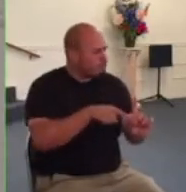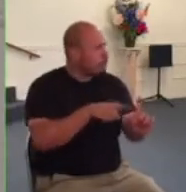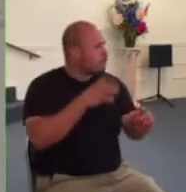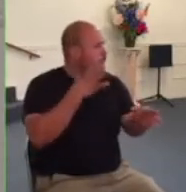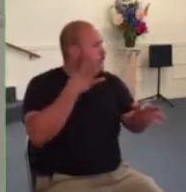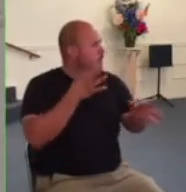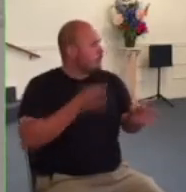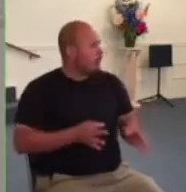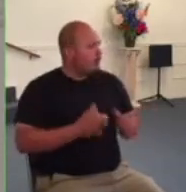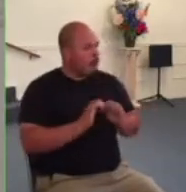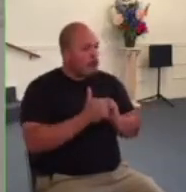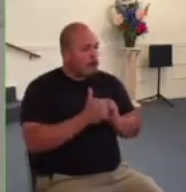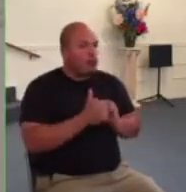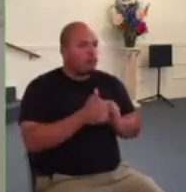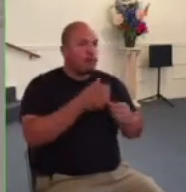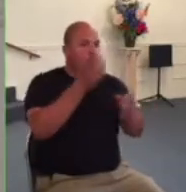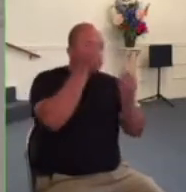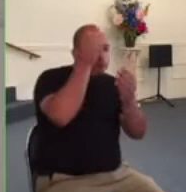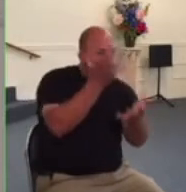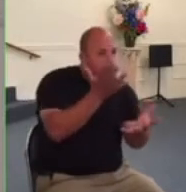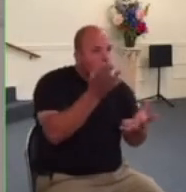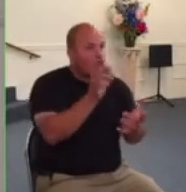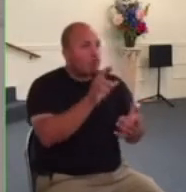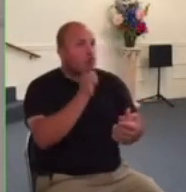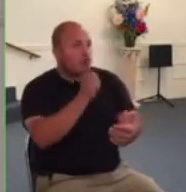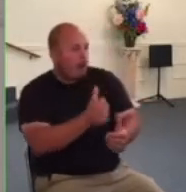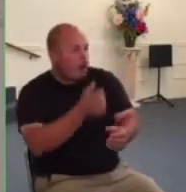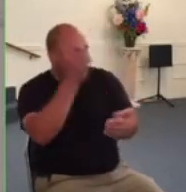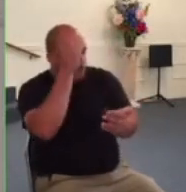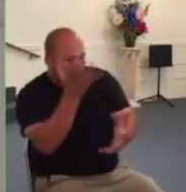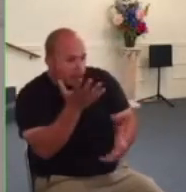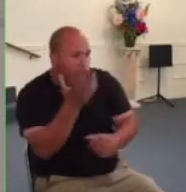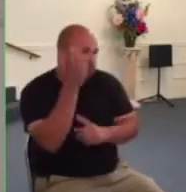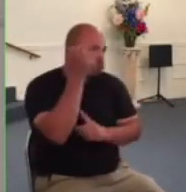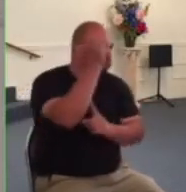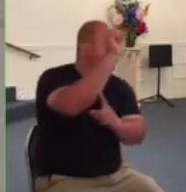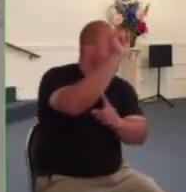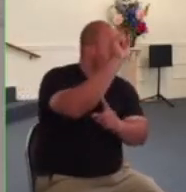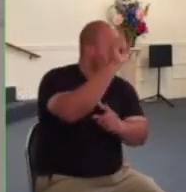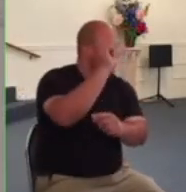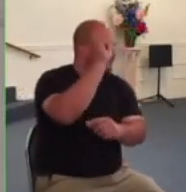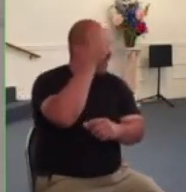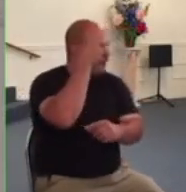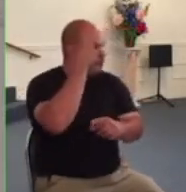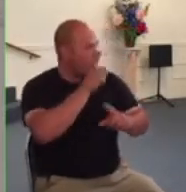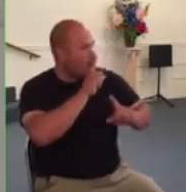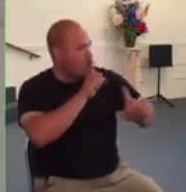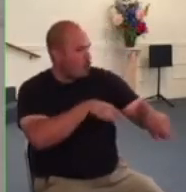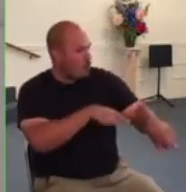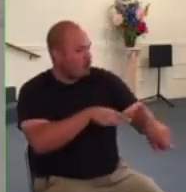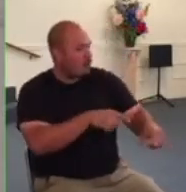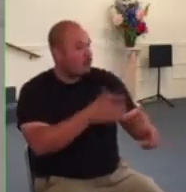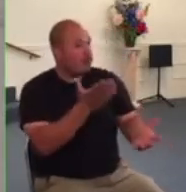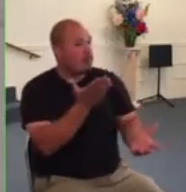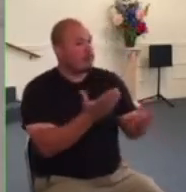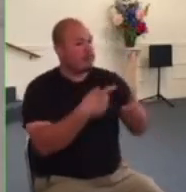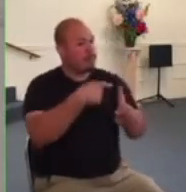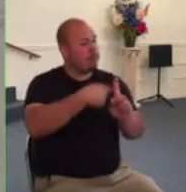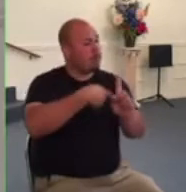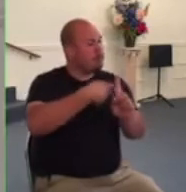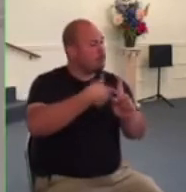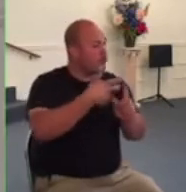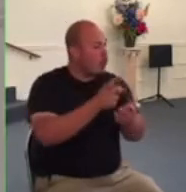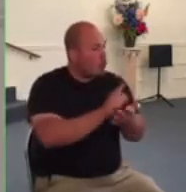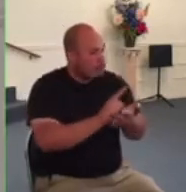order to close up and not meet together for a while for weeks maybe even months how do you how do you